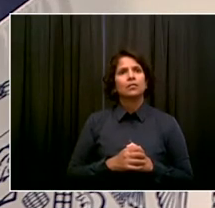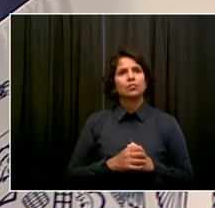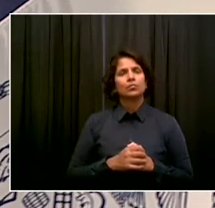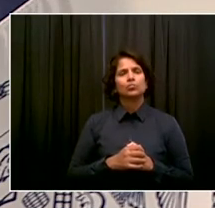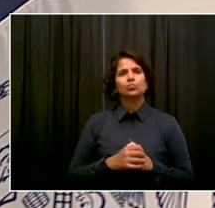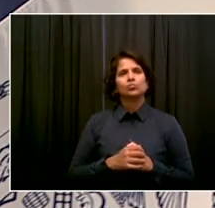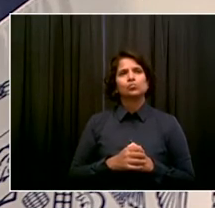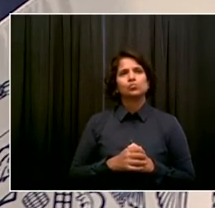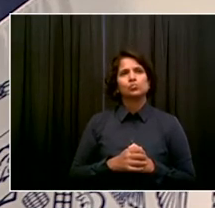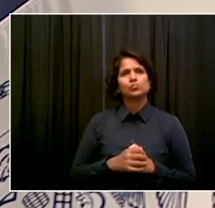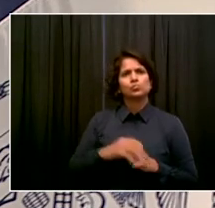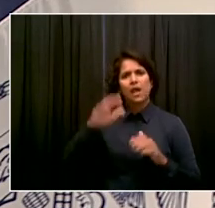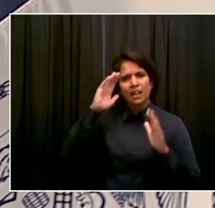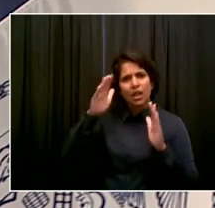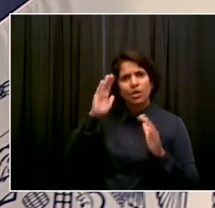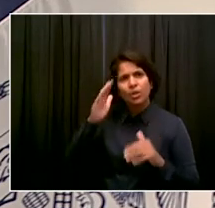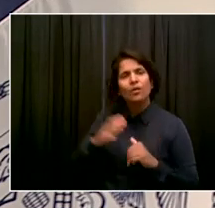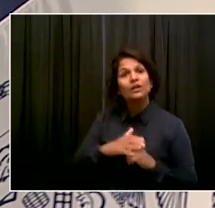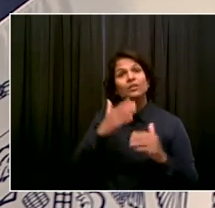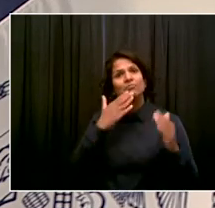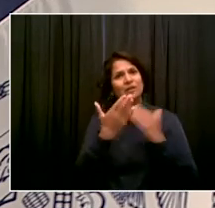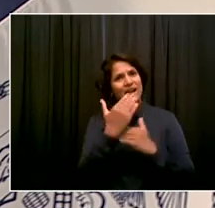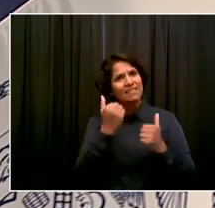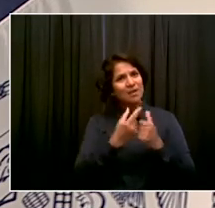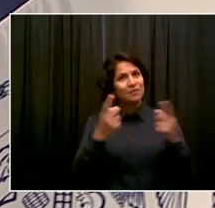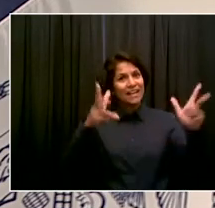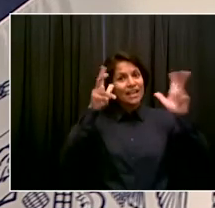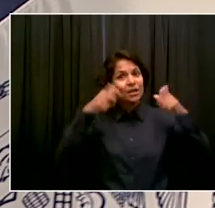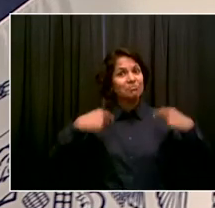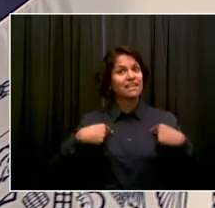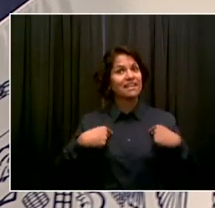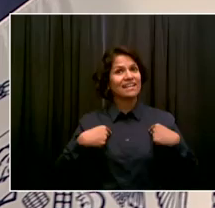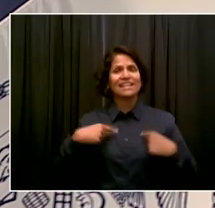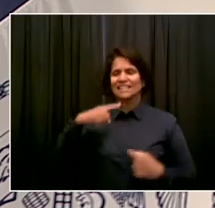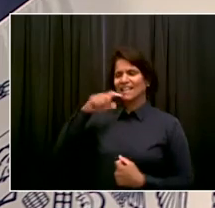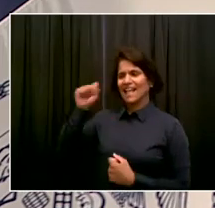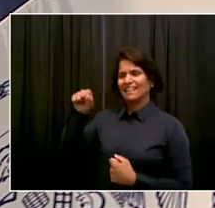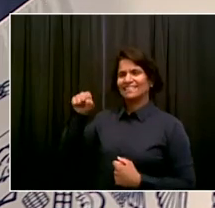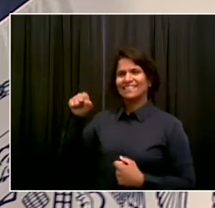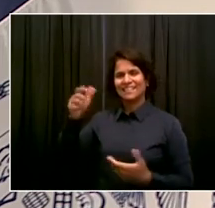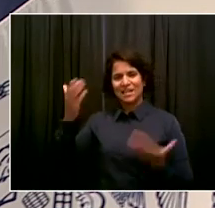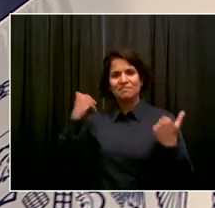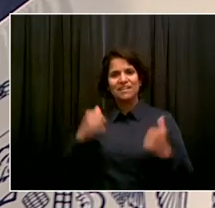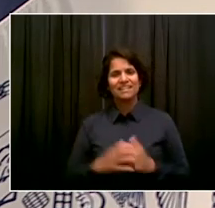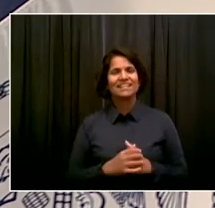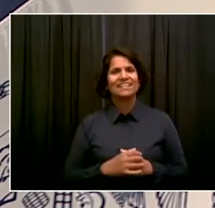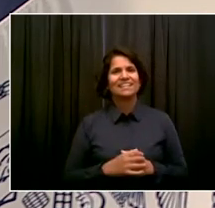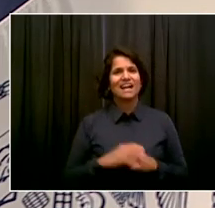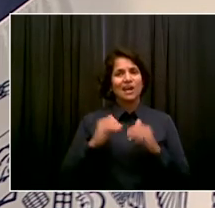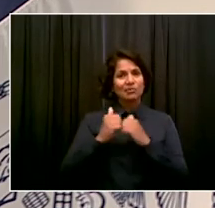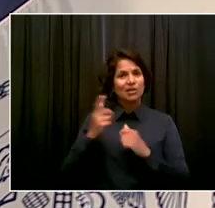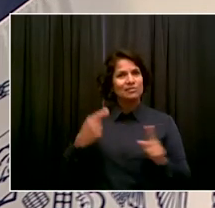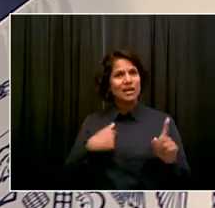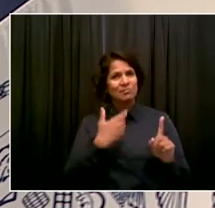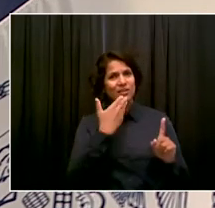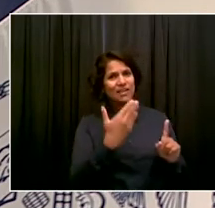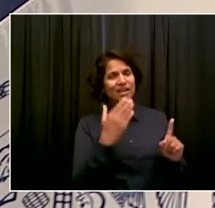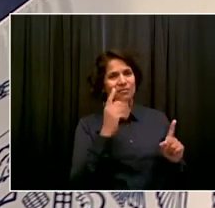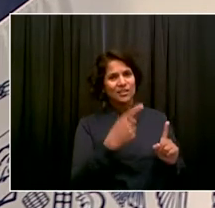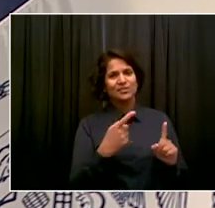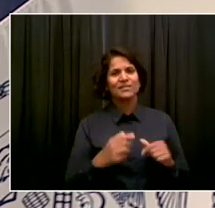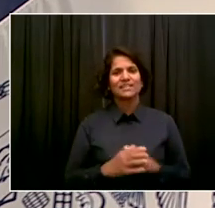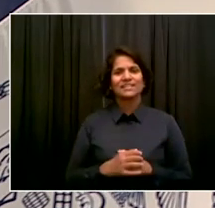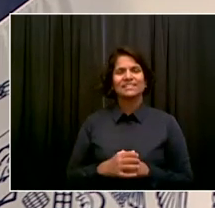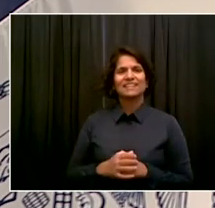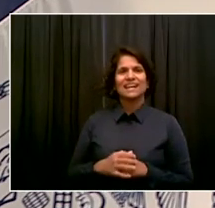Good morning, everybody. Is this on? Yeah, Nolan. How are you doing today? I'm doing well, Mr. Mayor. How are you doing? Good. I was about to say you need more